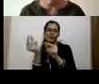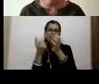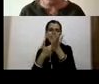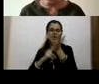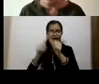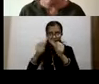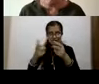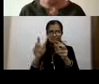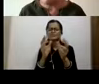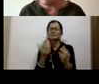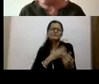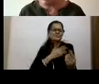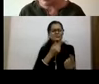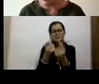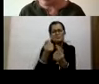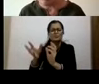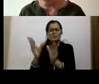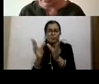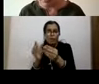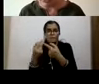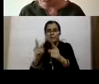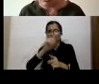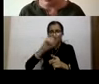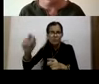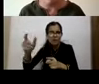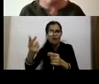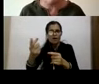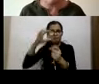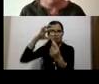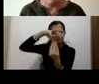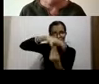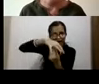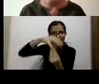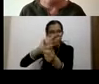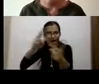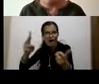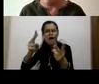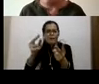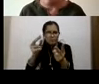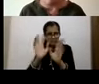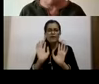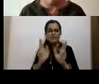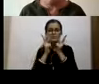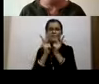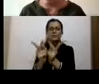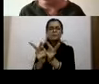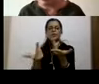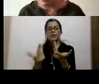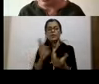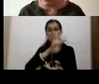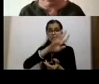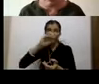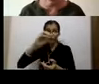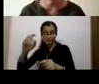this small area. We've got over 100 varieties of fungi and mushrooms in this area. We've got about 400